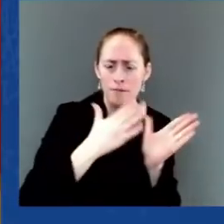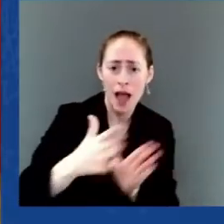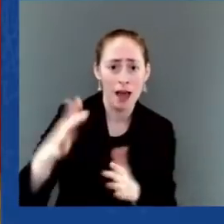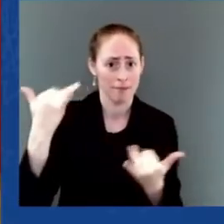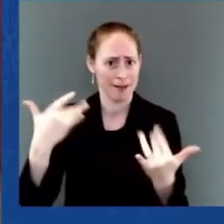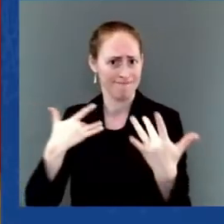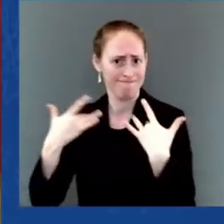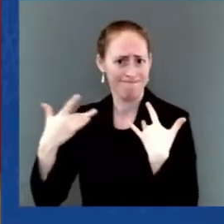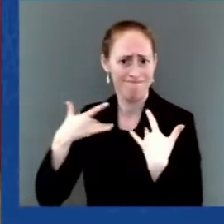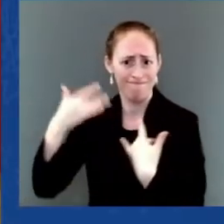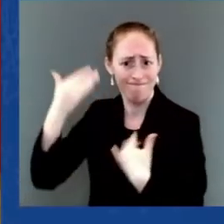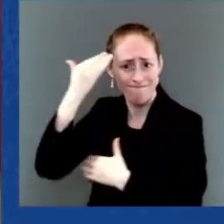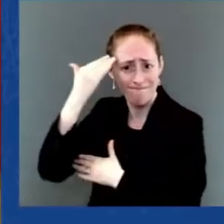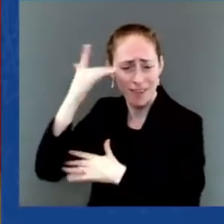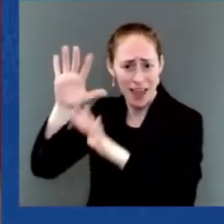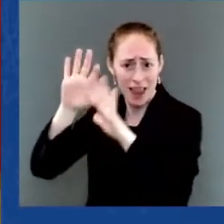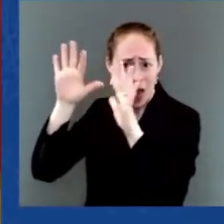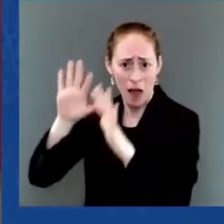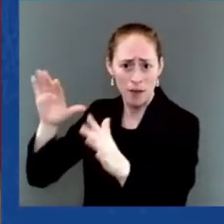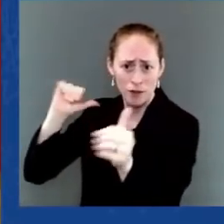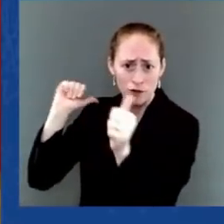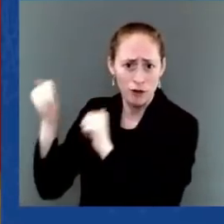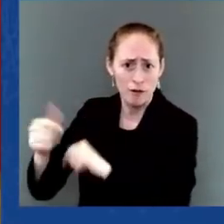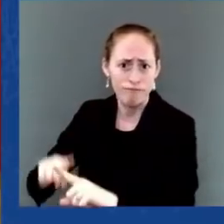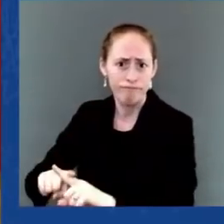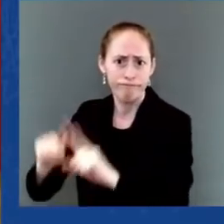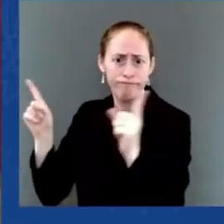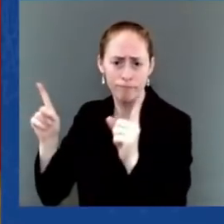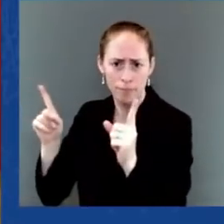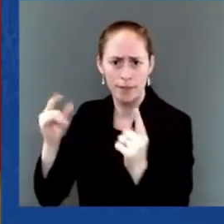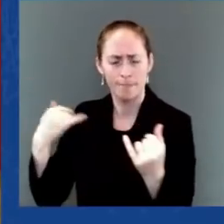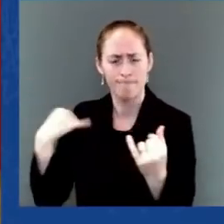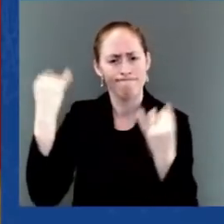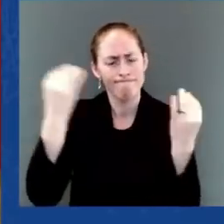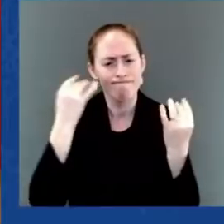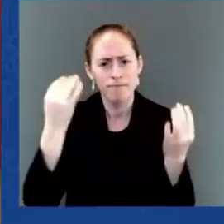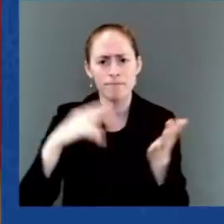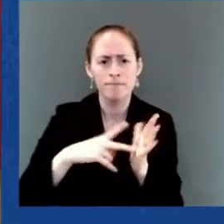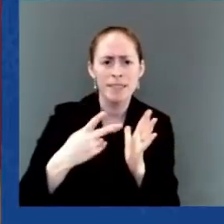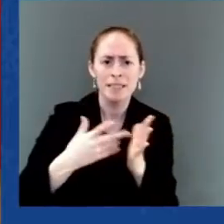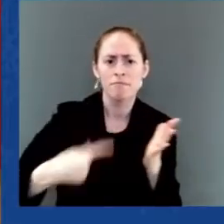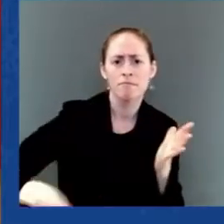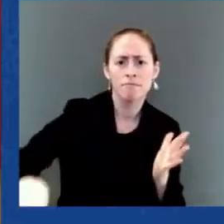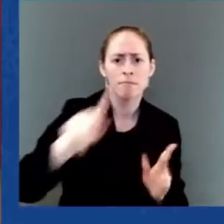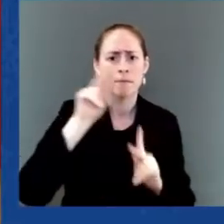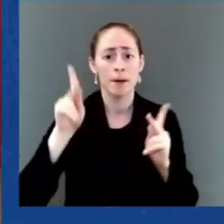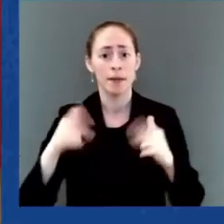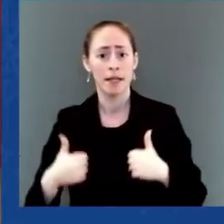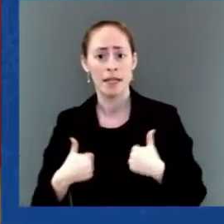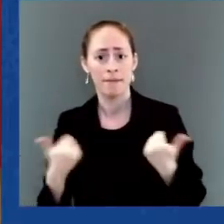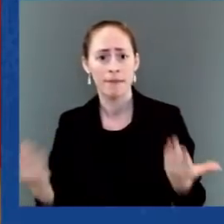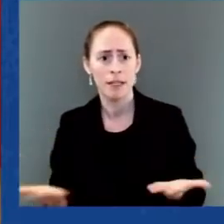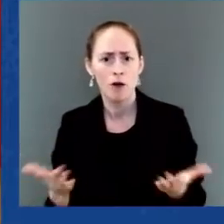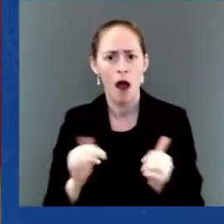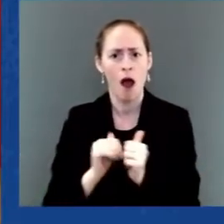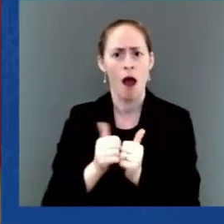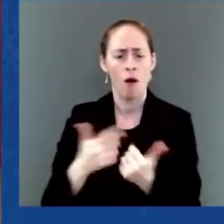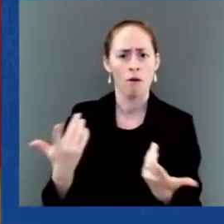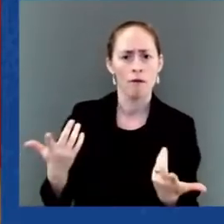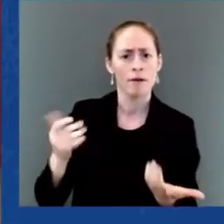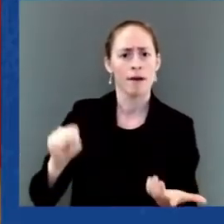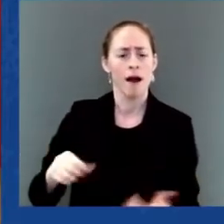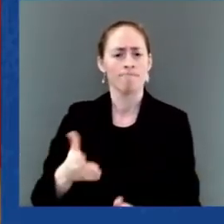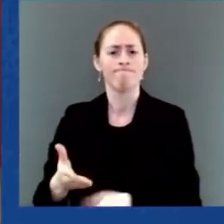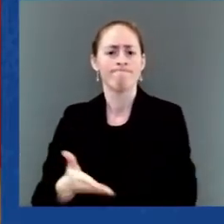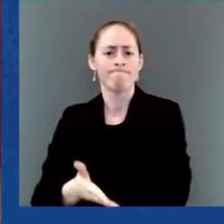share in the benefits. To have to manage the challenges of unprecedented migration into our hemisphere and to take on an